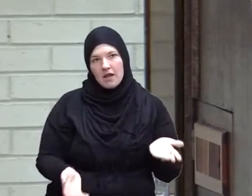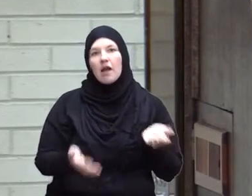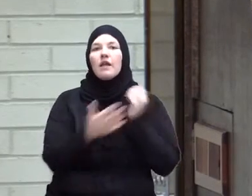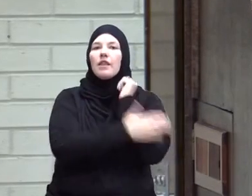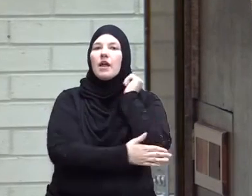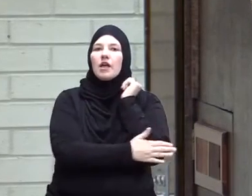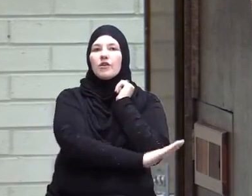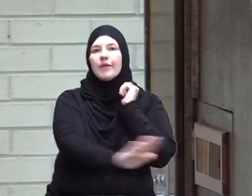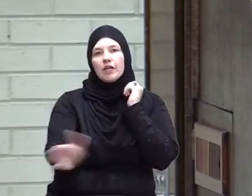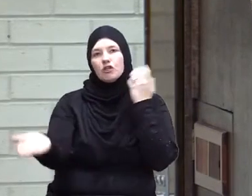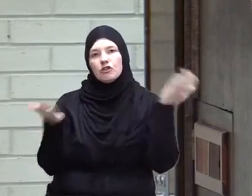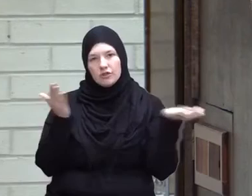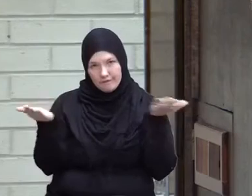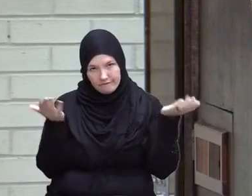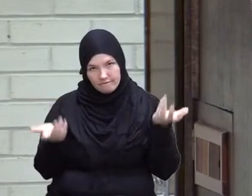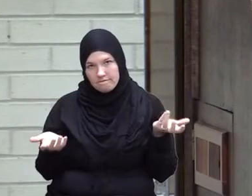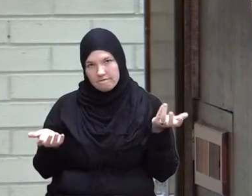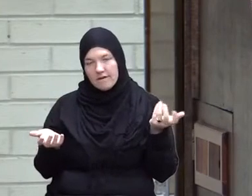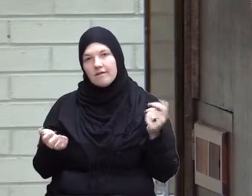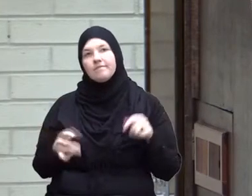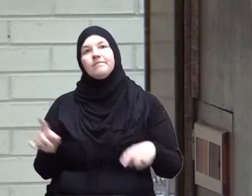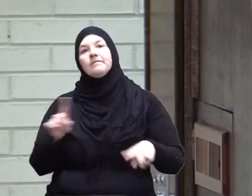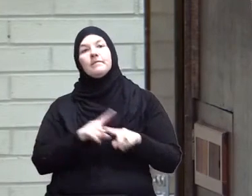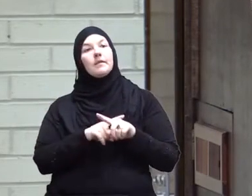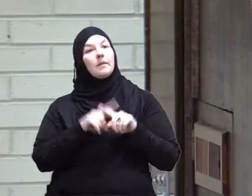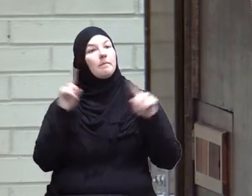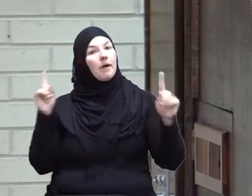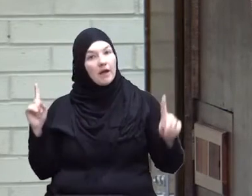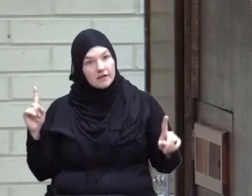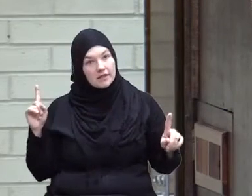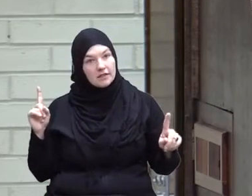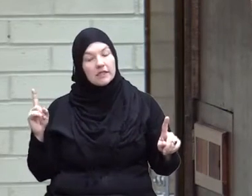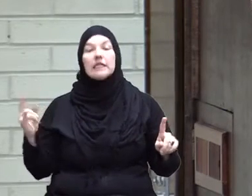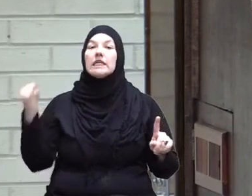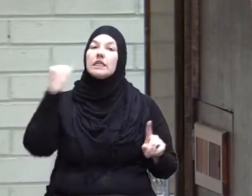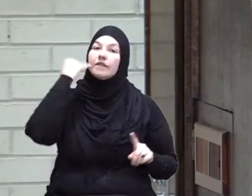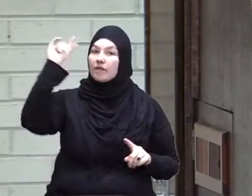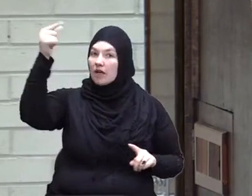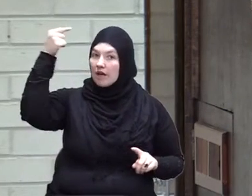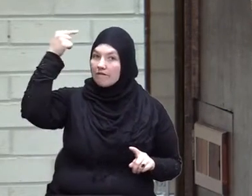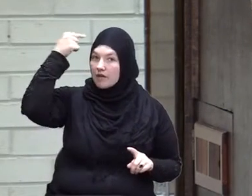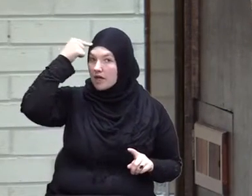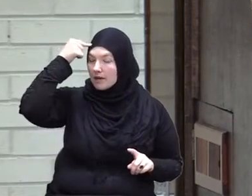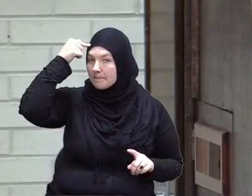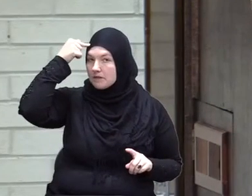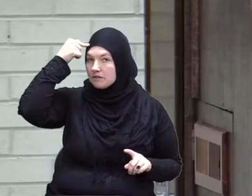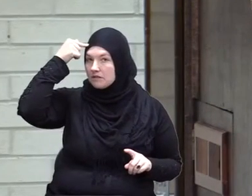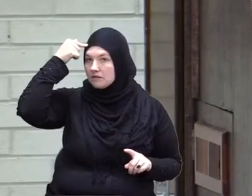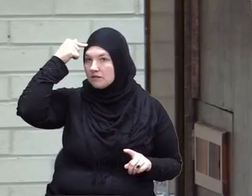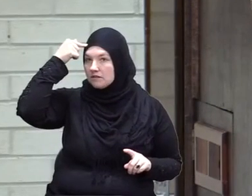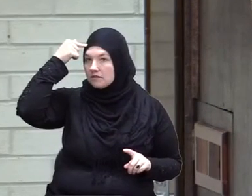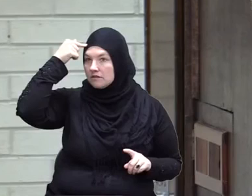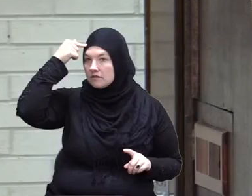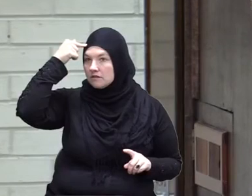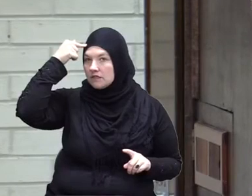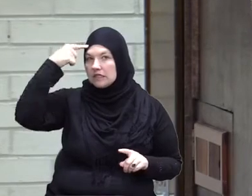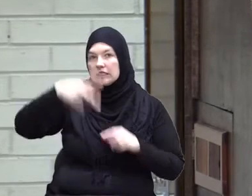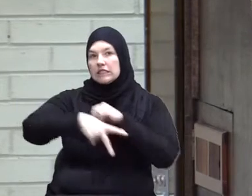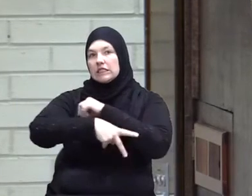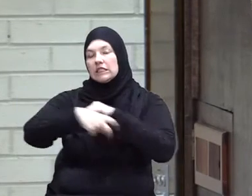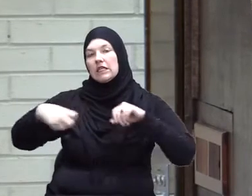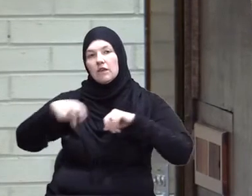serve but so long as governments steal the waqf money